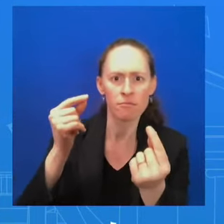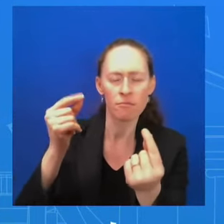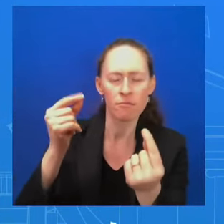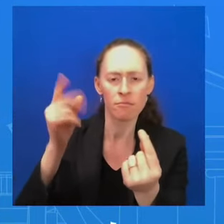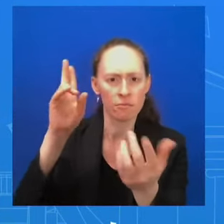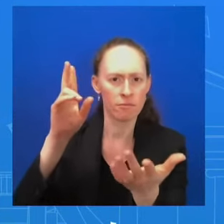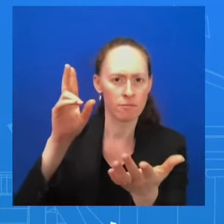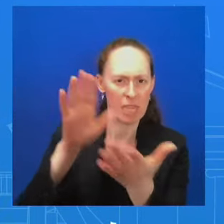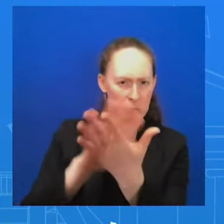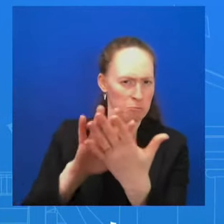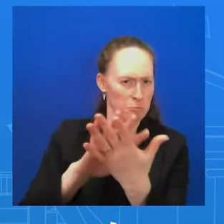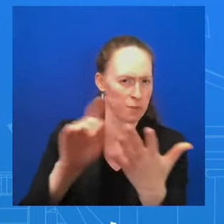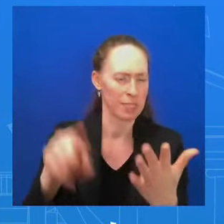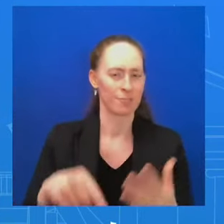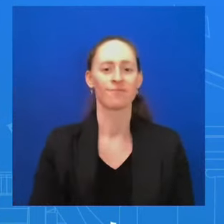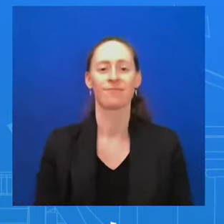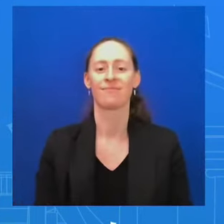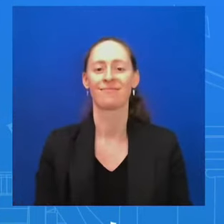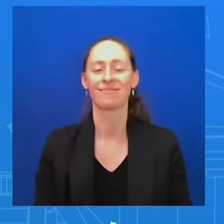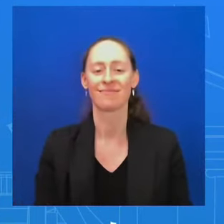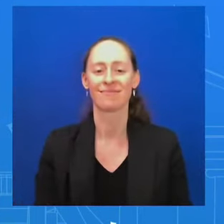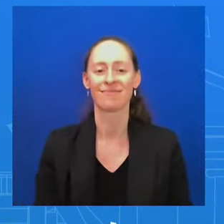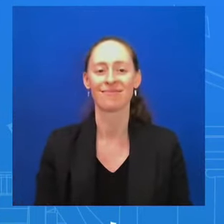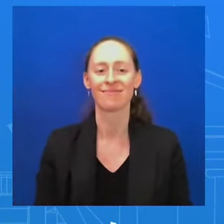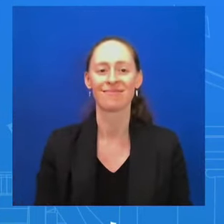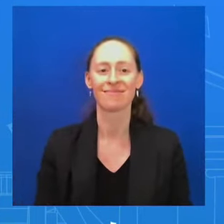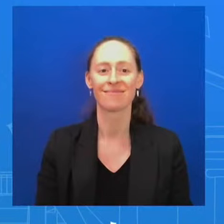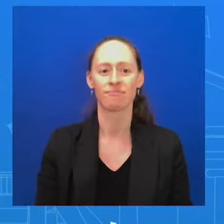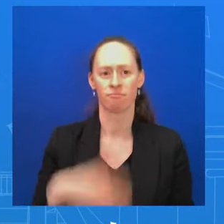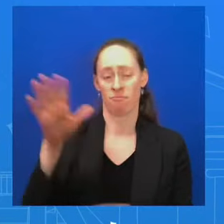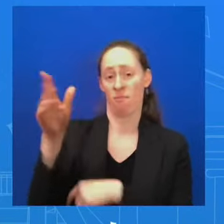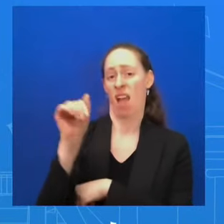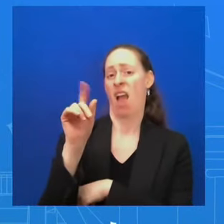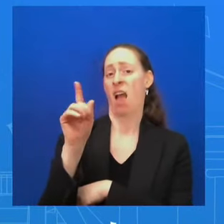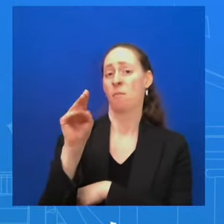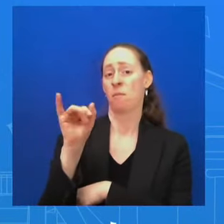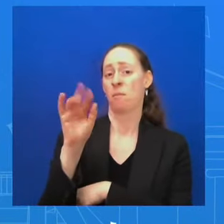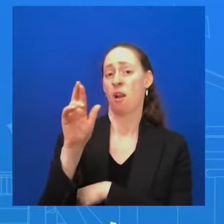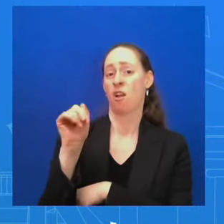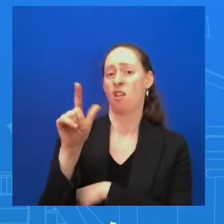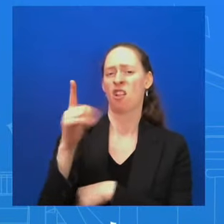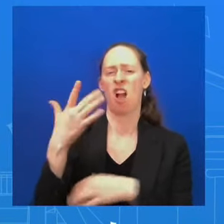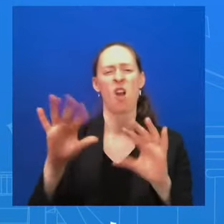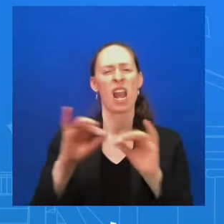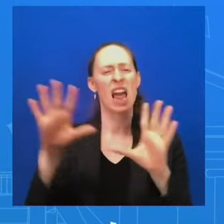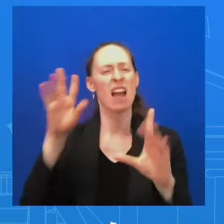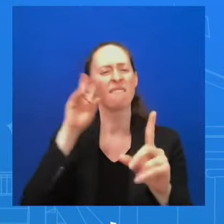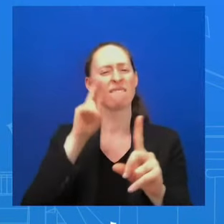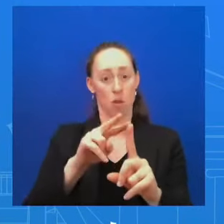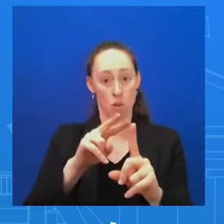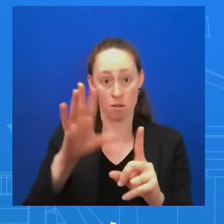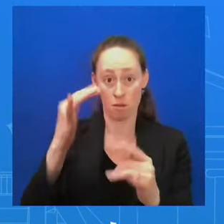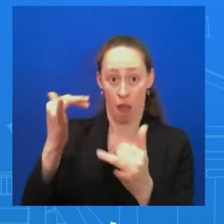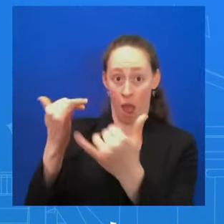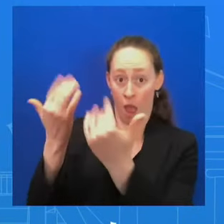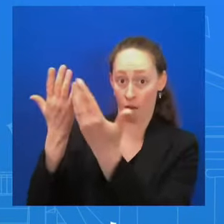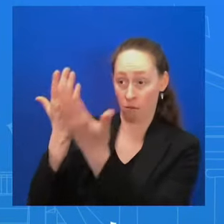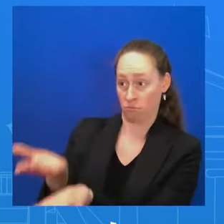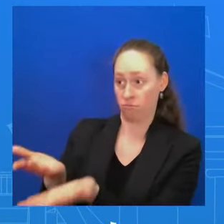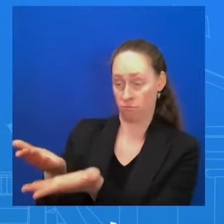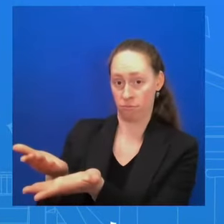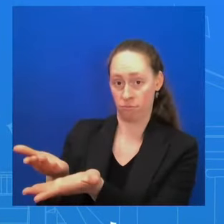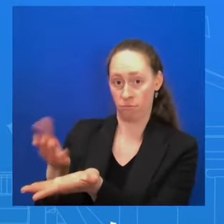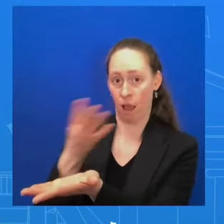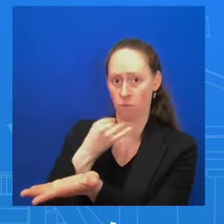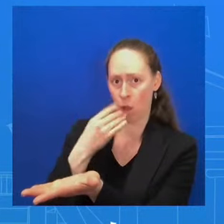are giving the Israeli government an opportunity to deal with something that is pretty serious, humanitarian aid workers